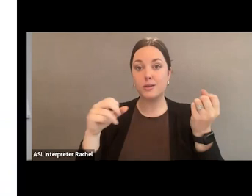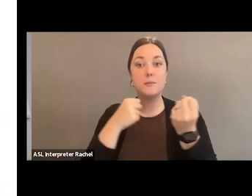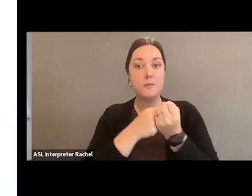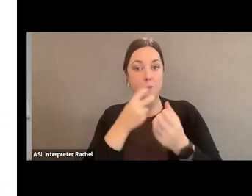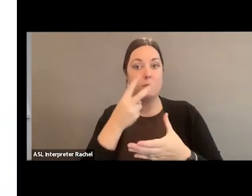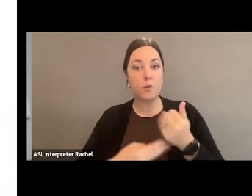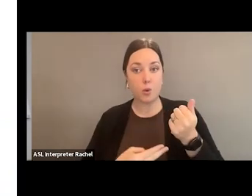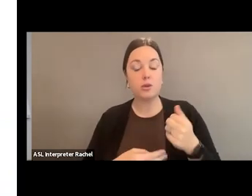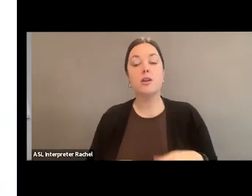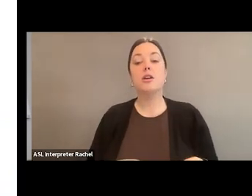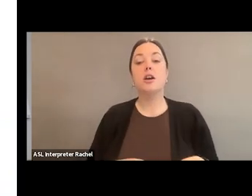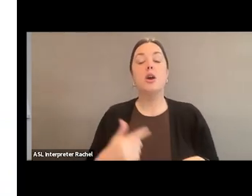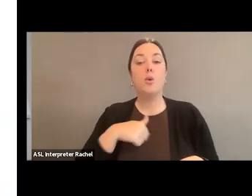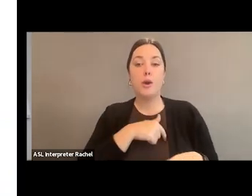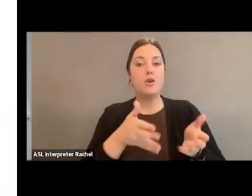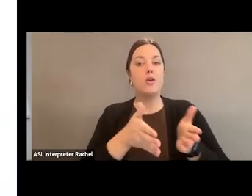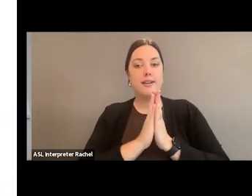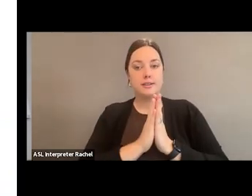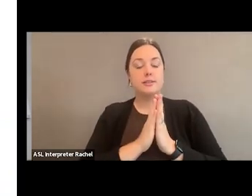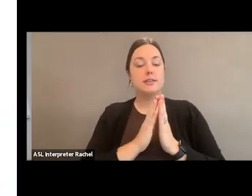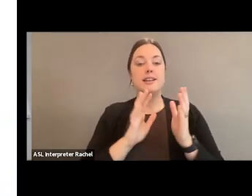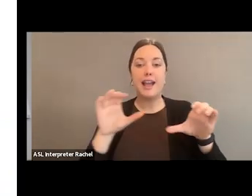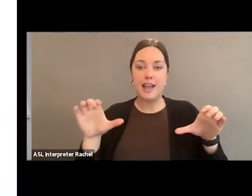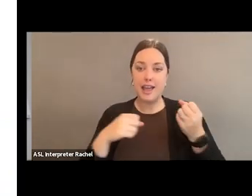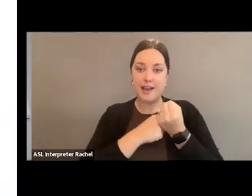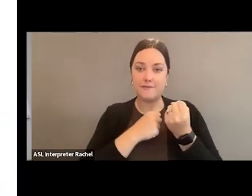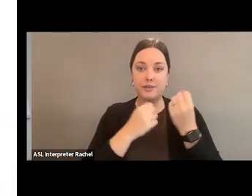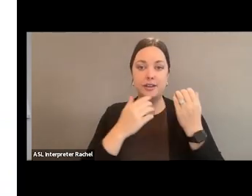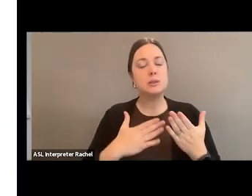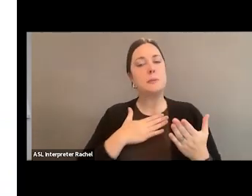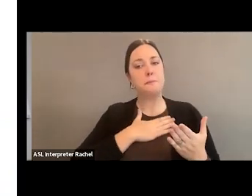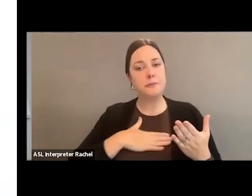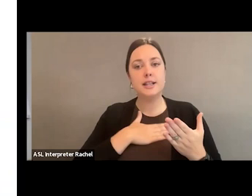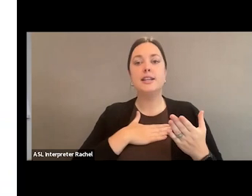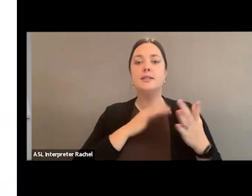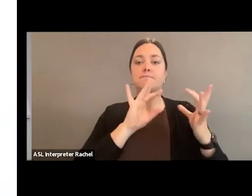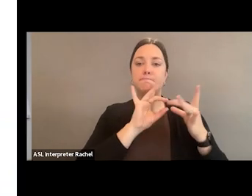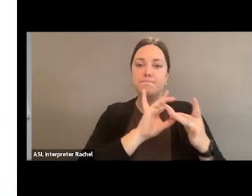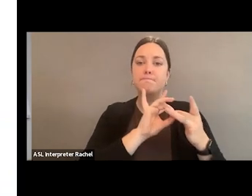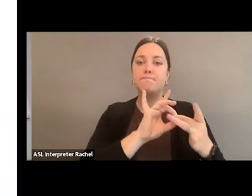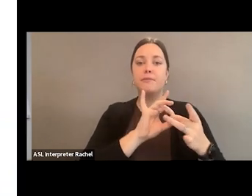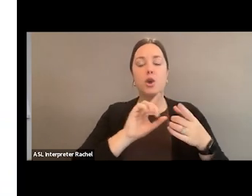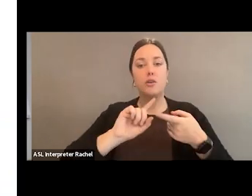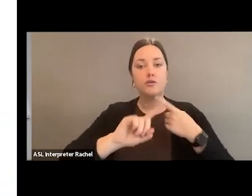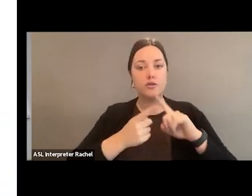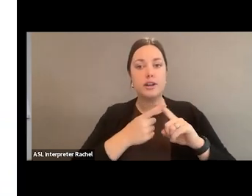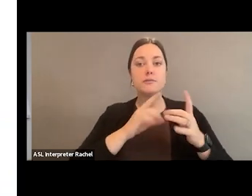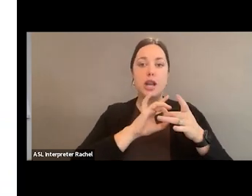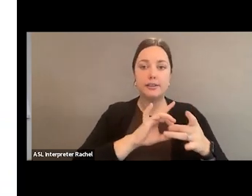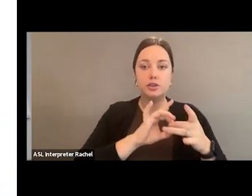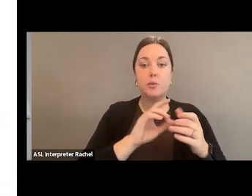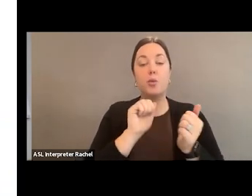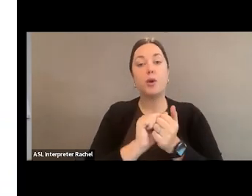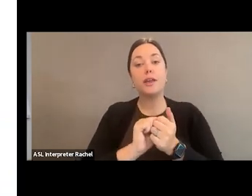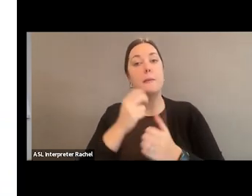landscape, we're asking advocates to really foster relationships with both parties, Republican